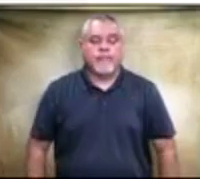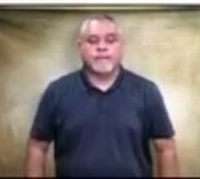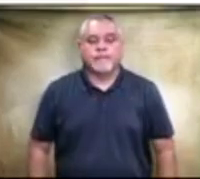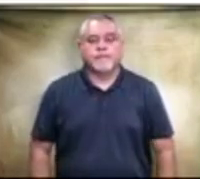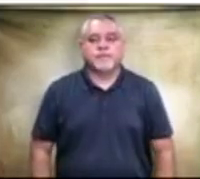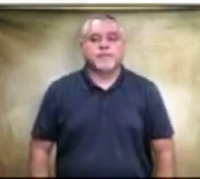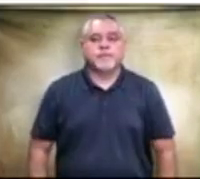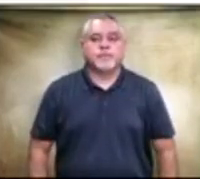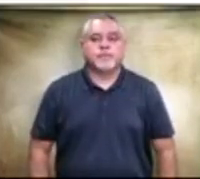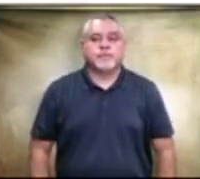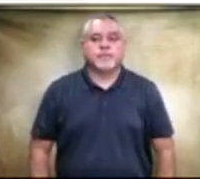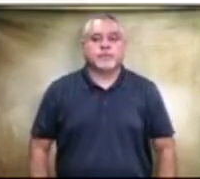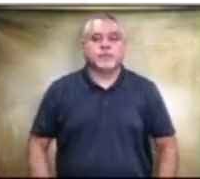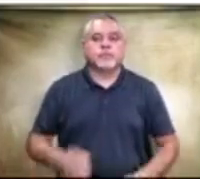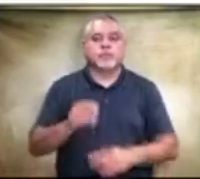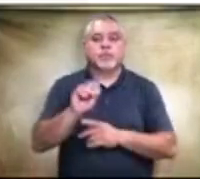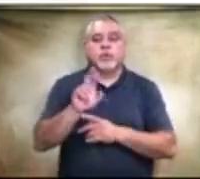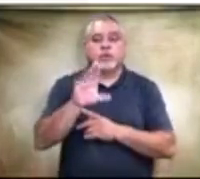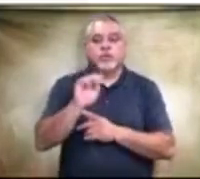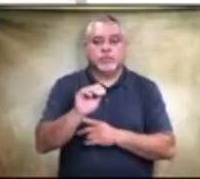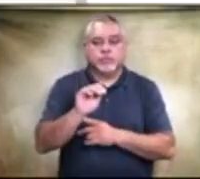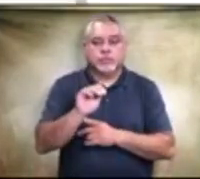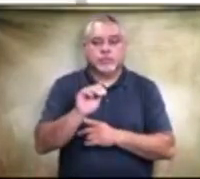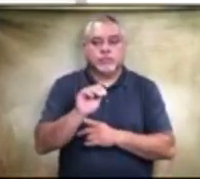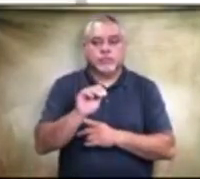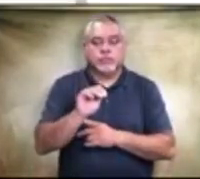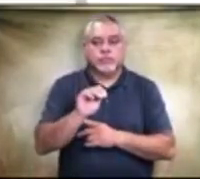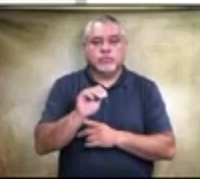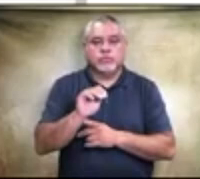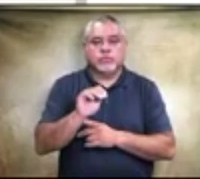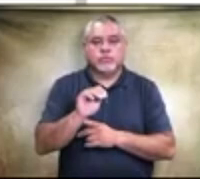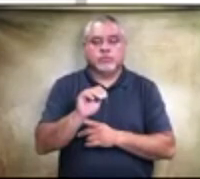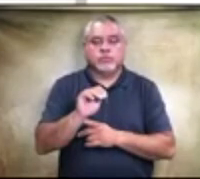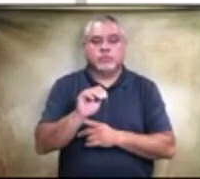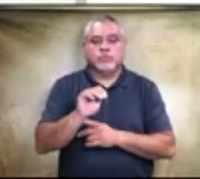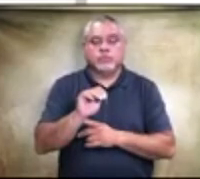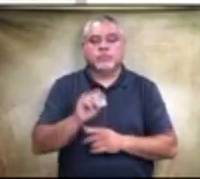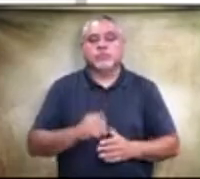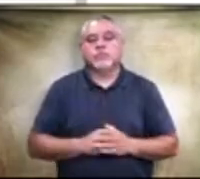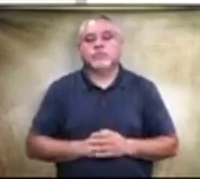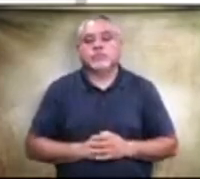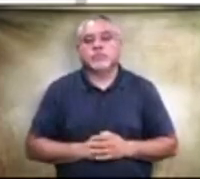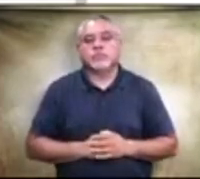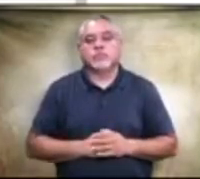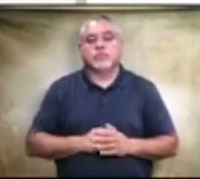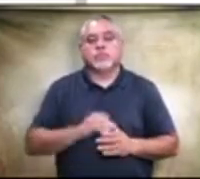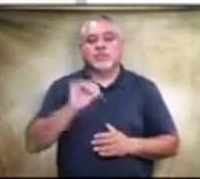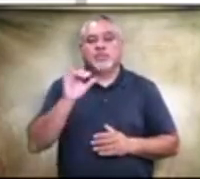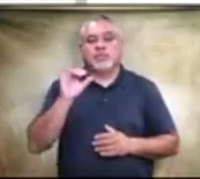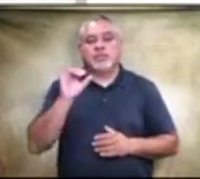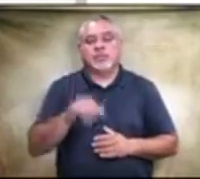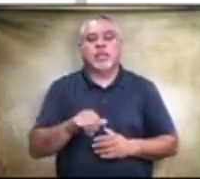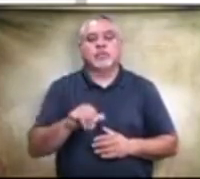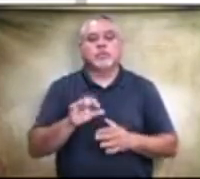Okay. Mr. Malcolm? Okay. Good evening. Yes. Good evening again. So, this is with regard to an